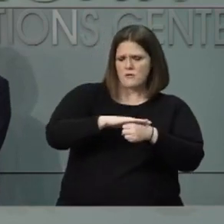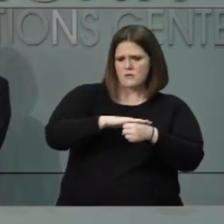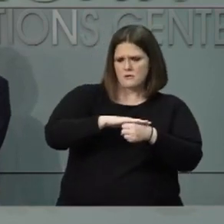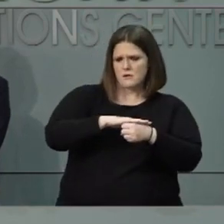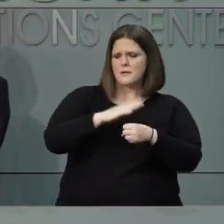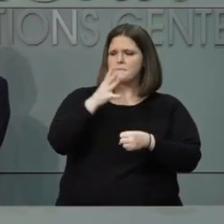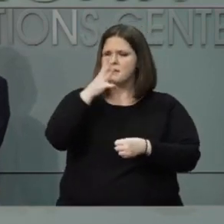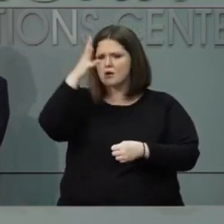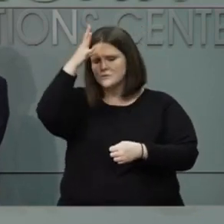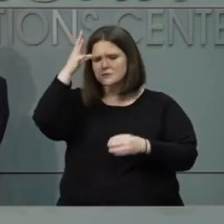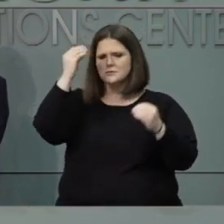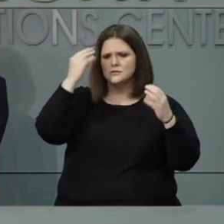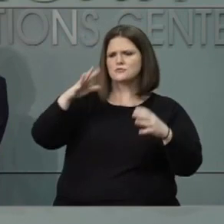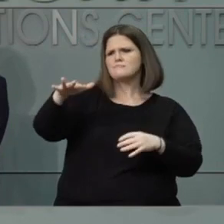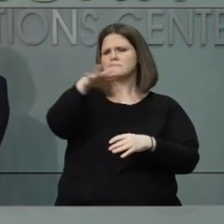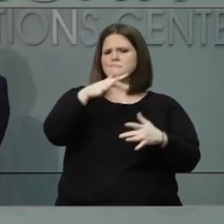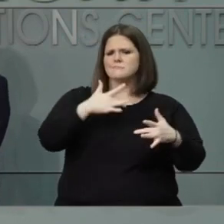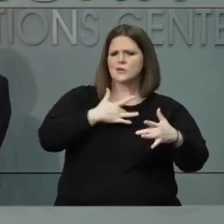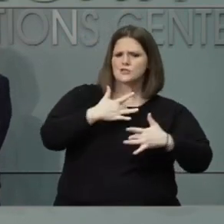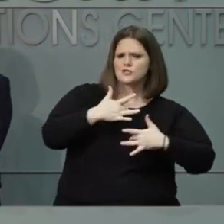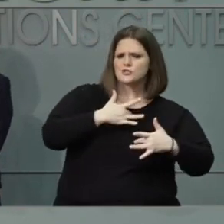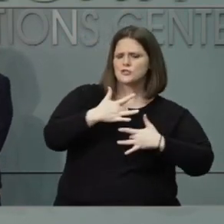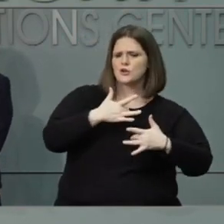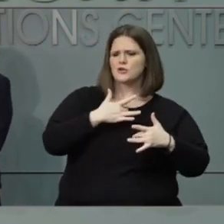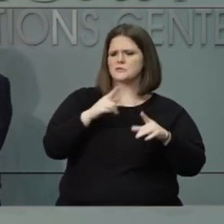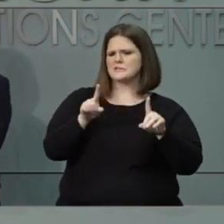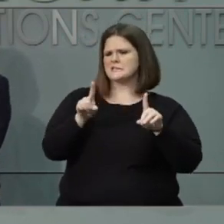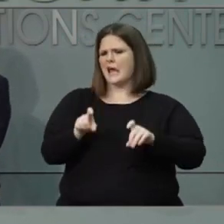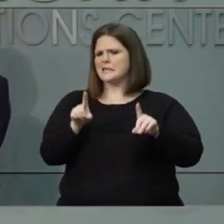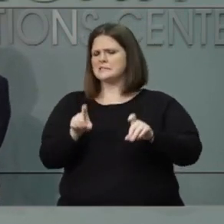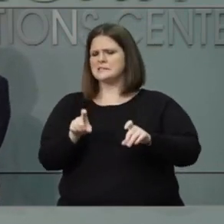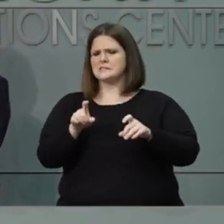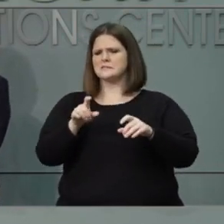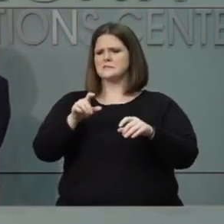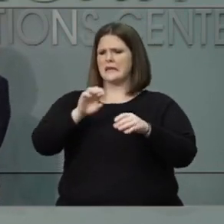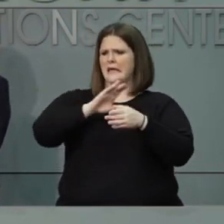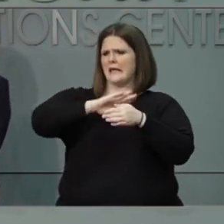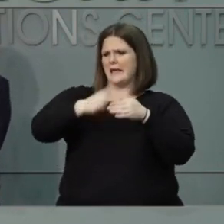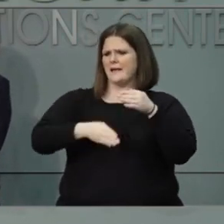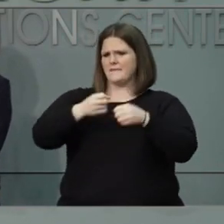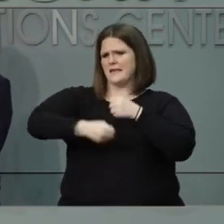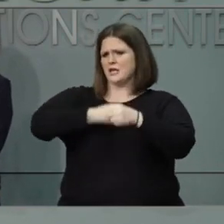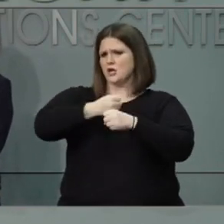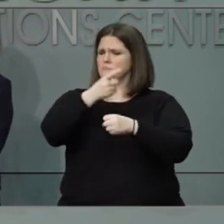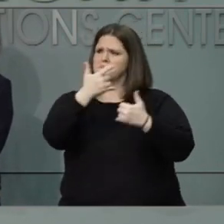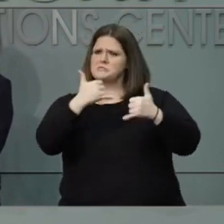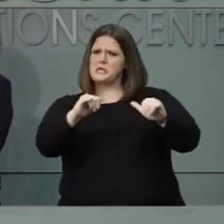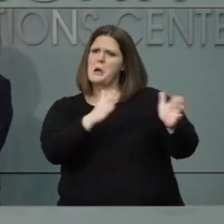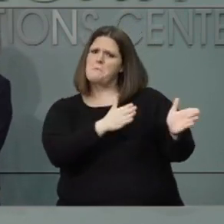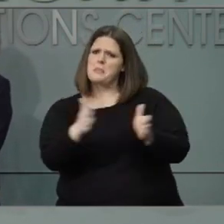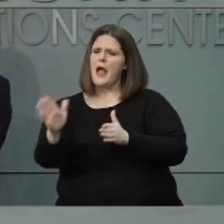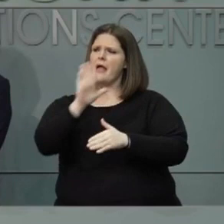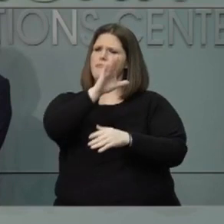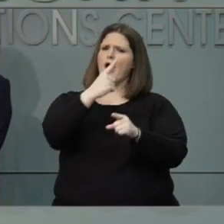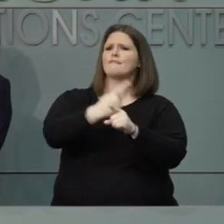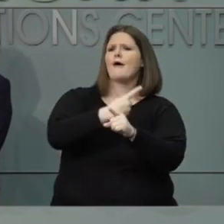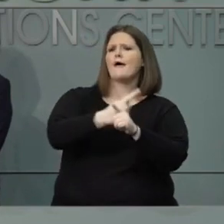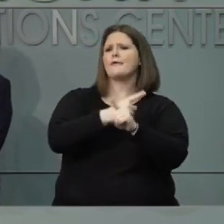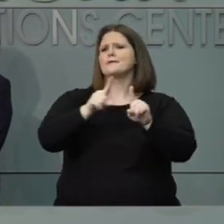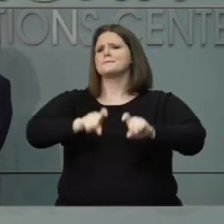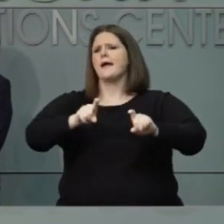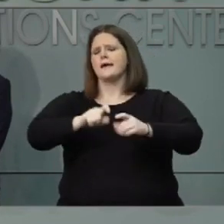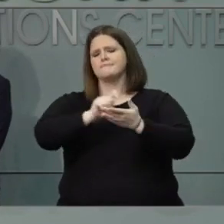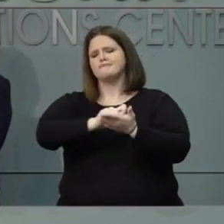required in-person end of semester testing, which is still planned to go on as usual. Now this testing would require students,